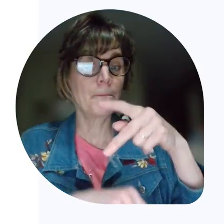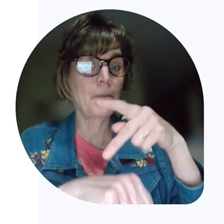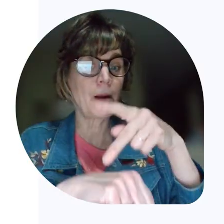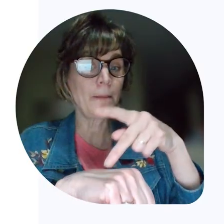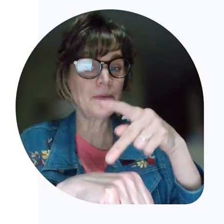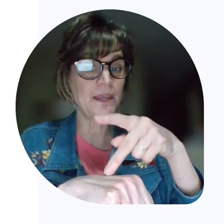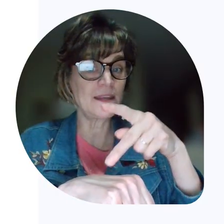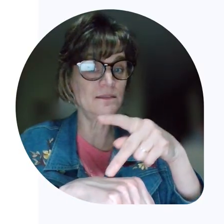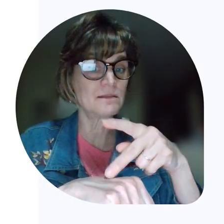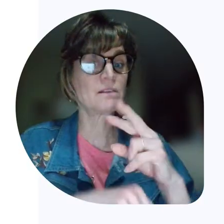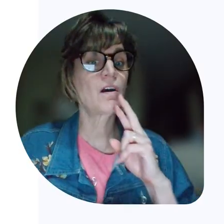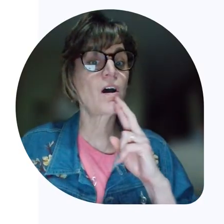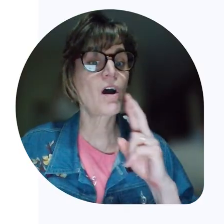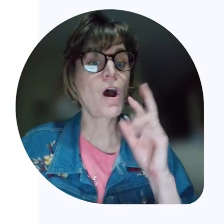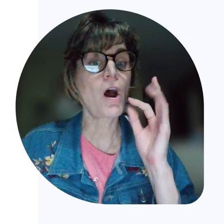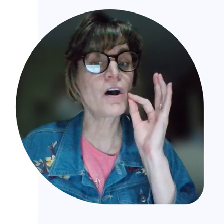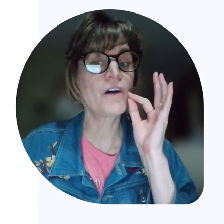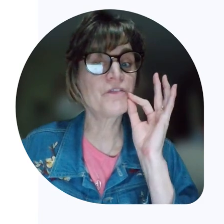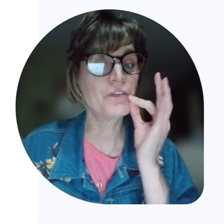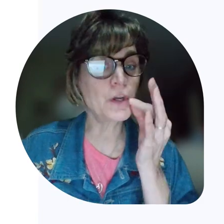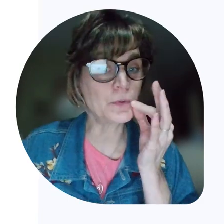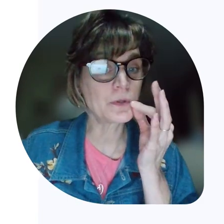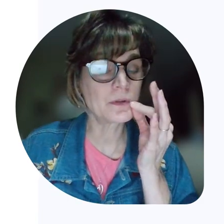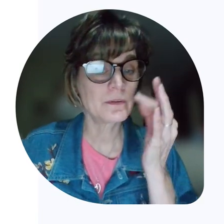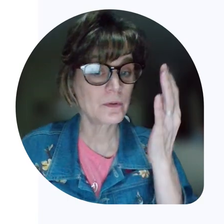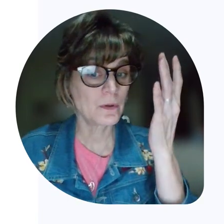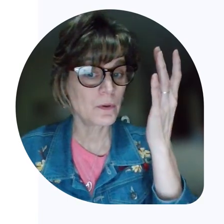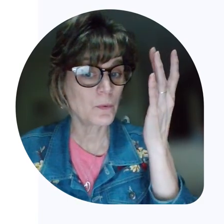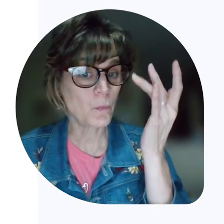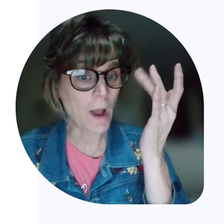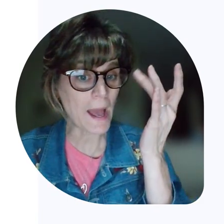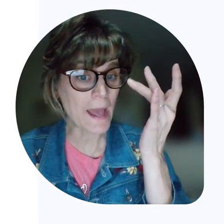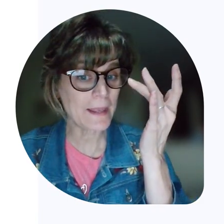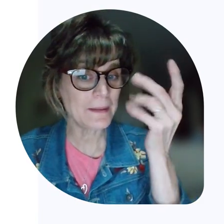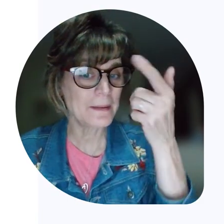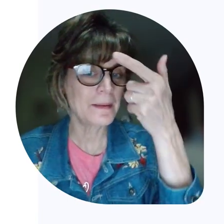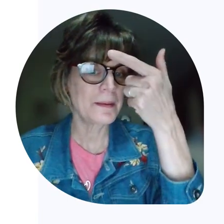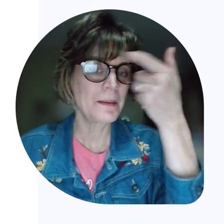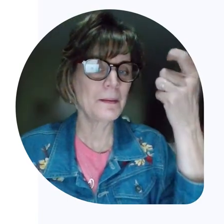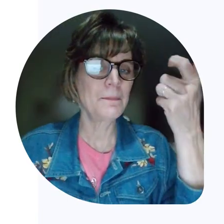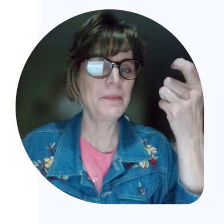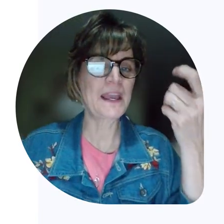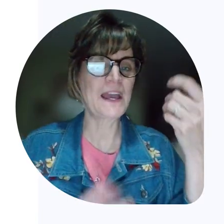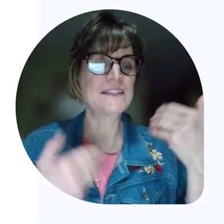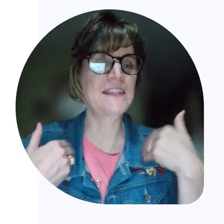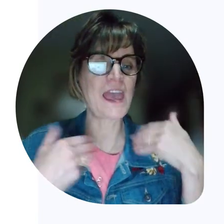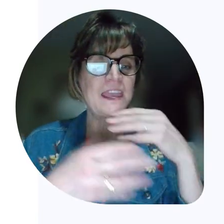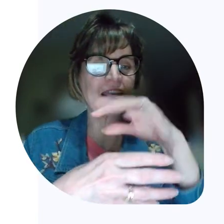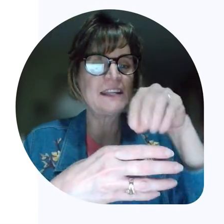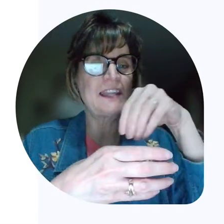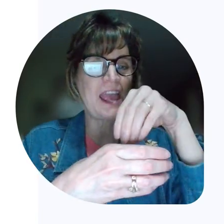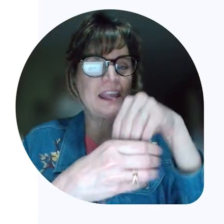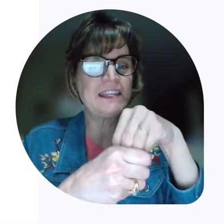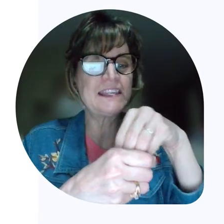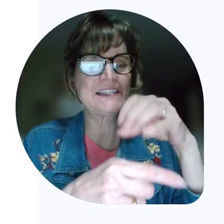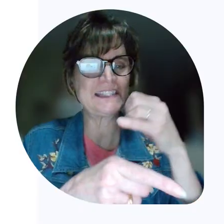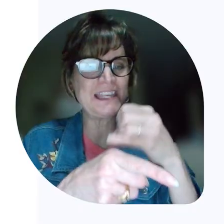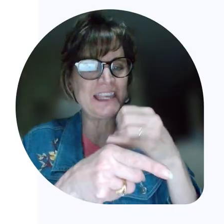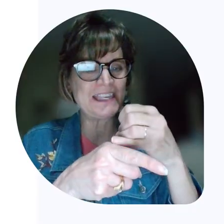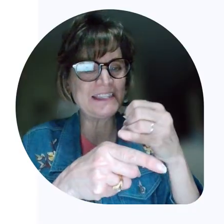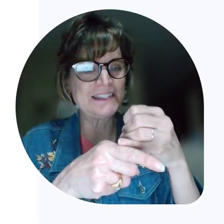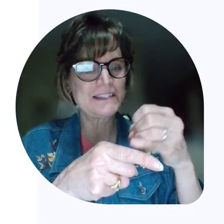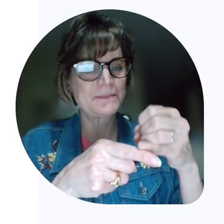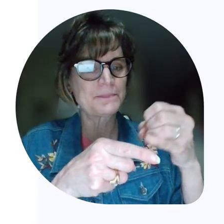Pumpkin are fruit. Why? Because they contain